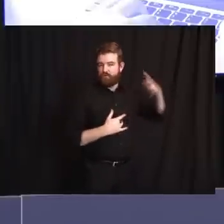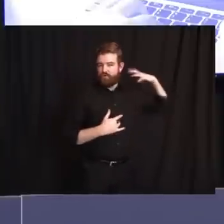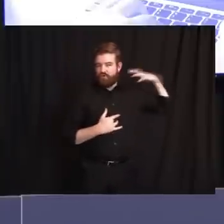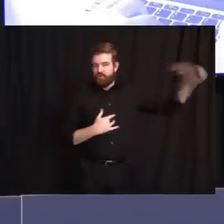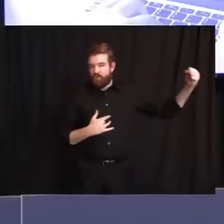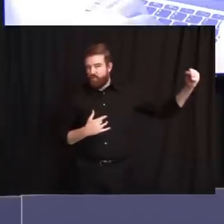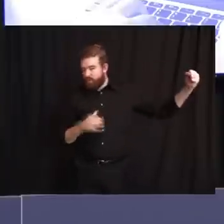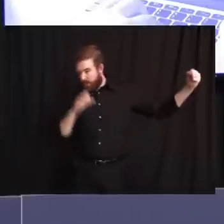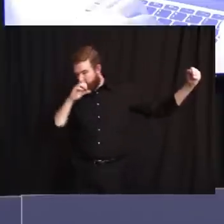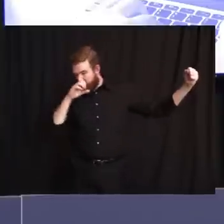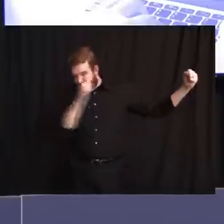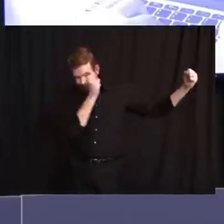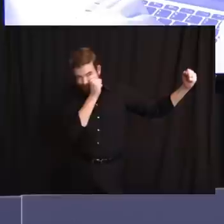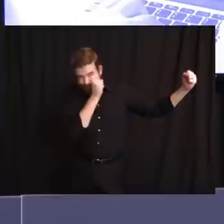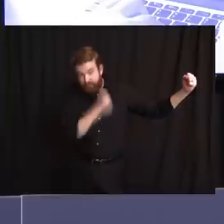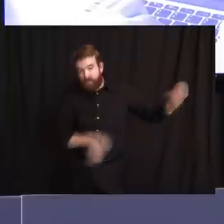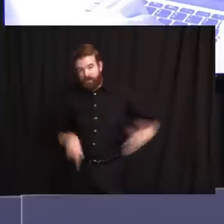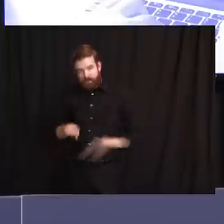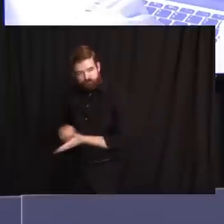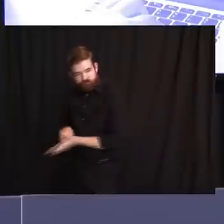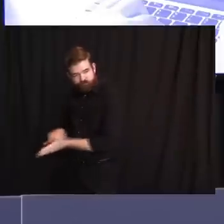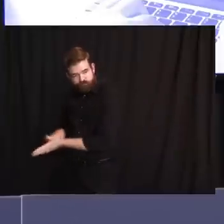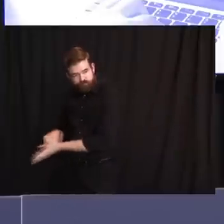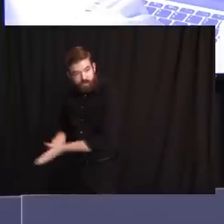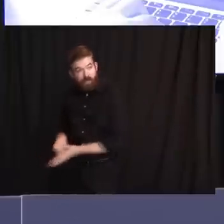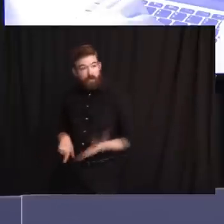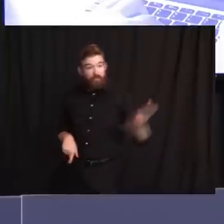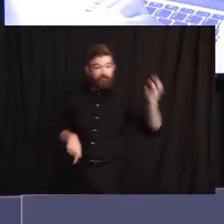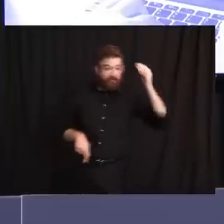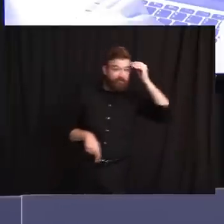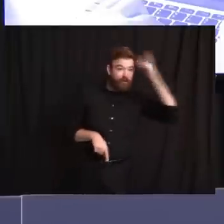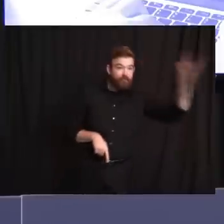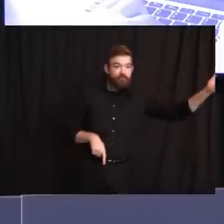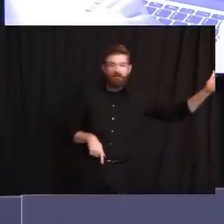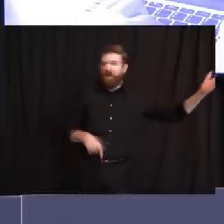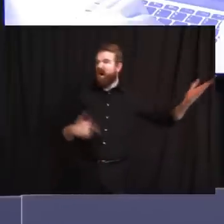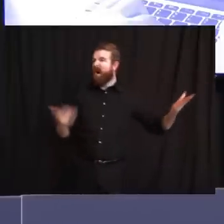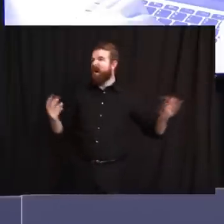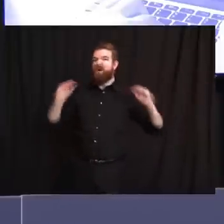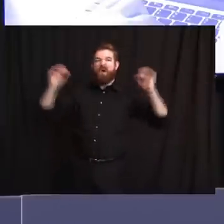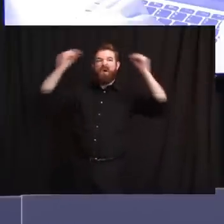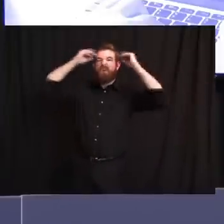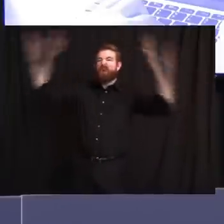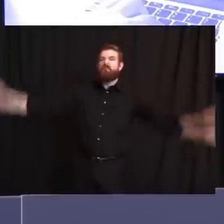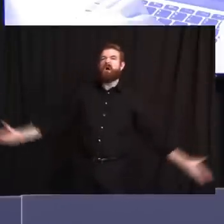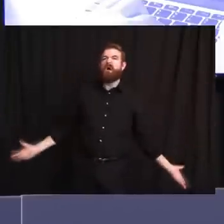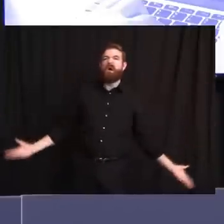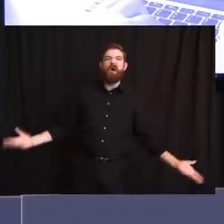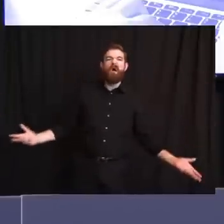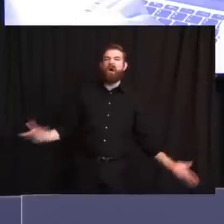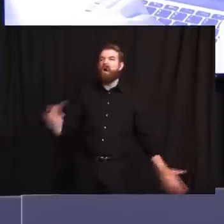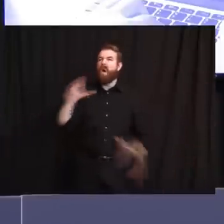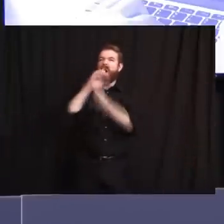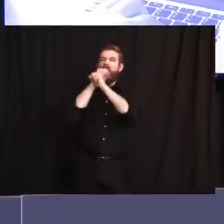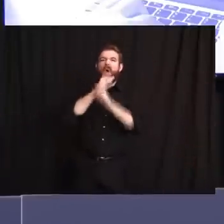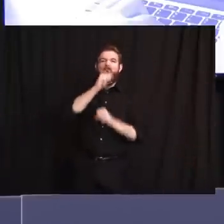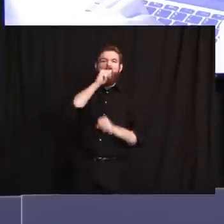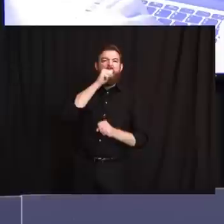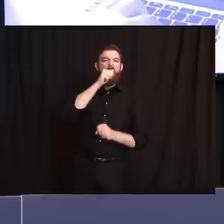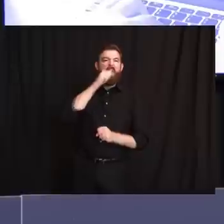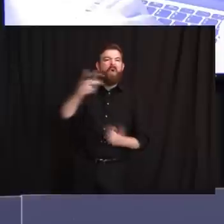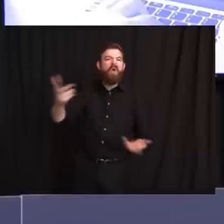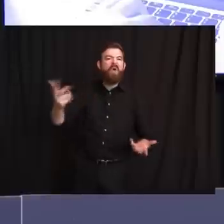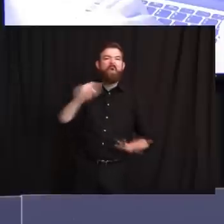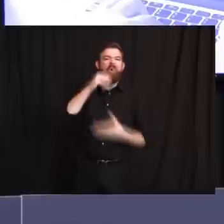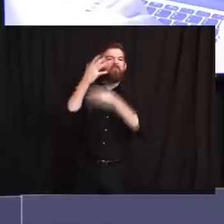information because the lack of information sometimes breeds mistrust. That there's something that we may have to hide, for example.